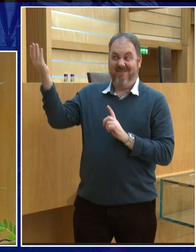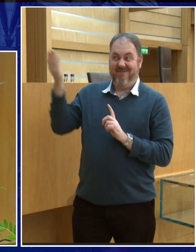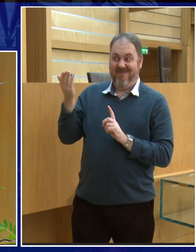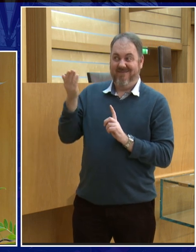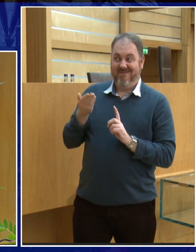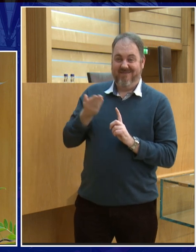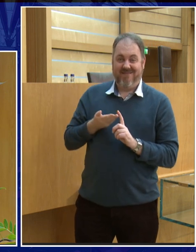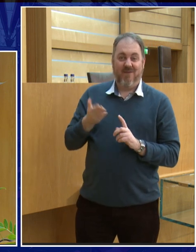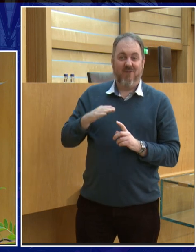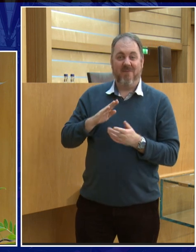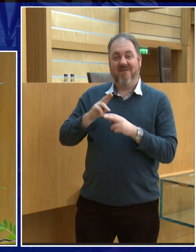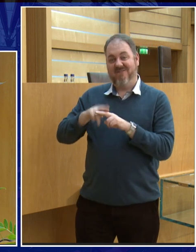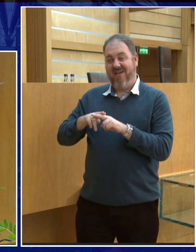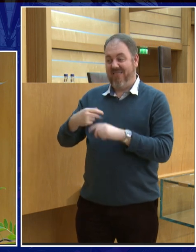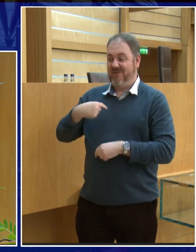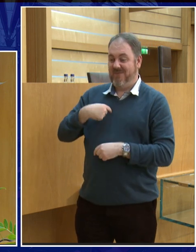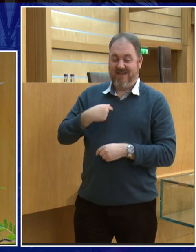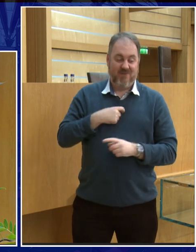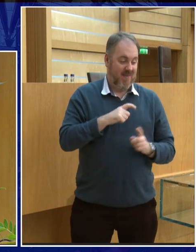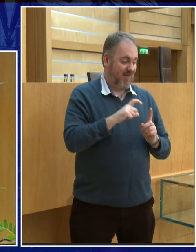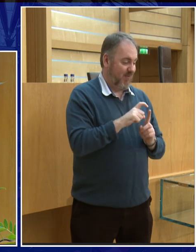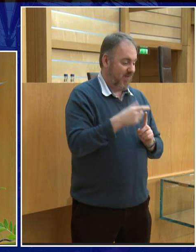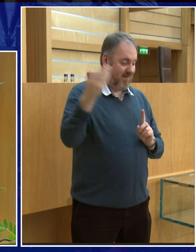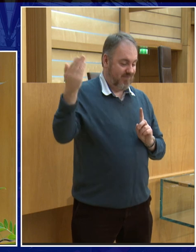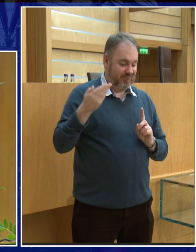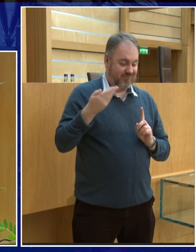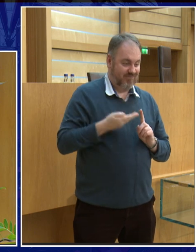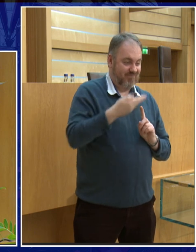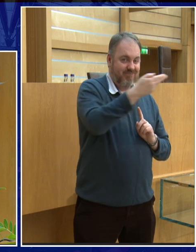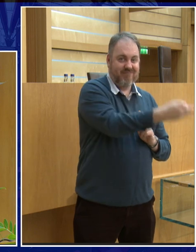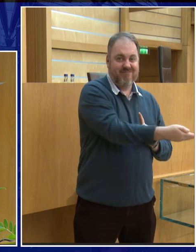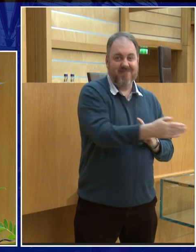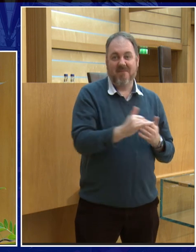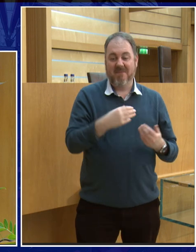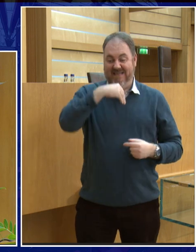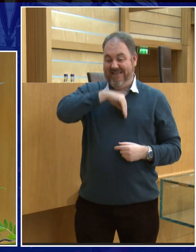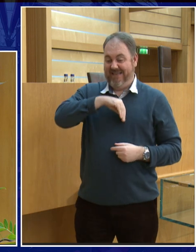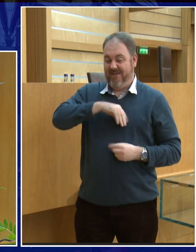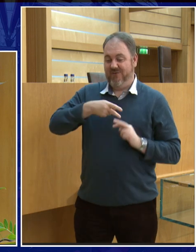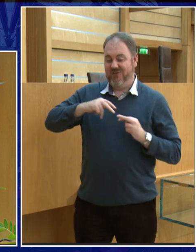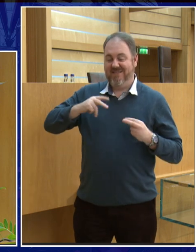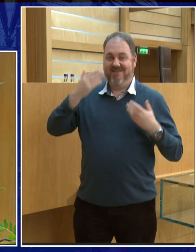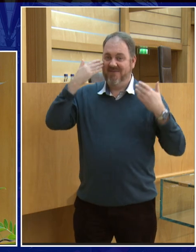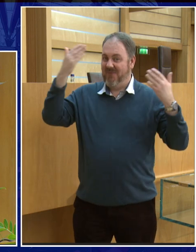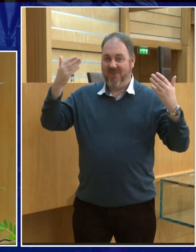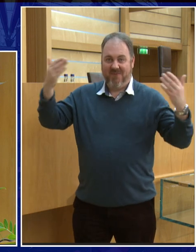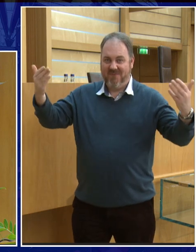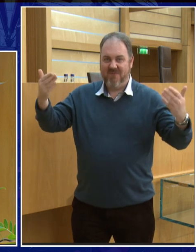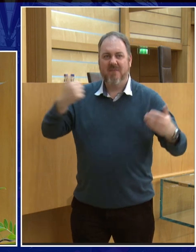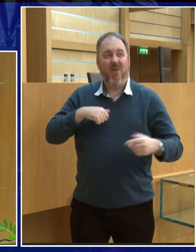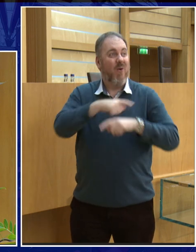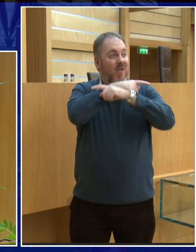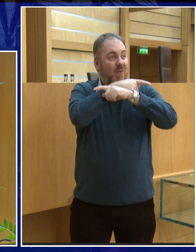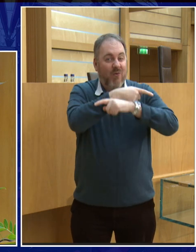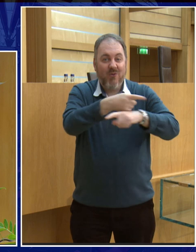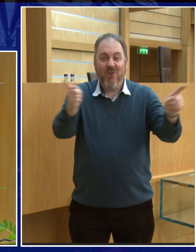But it might be just indoctrination. But I think I got it from my father. And so my father passed it on to me. And now I'm passing it on to my daughter. But what I want to do is I want to pass it on to